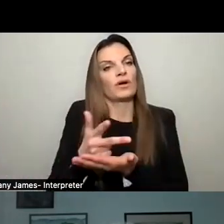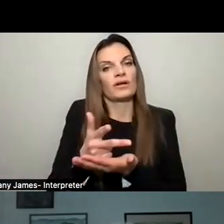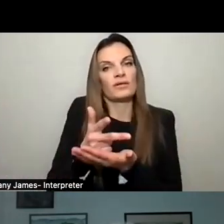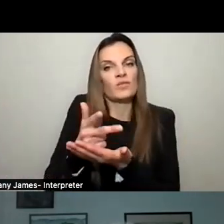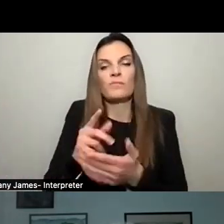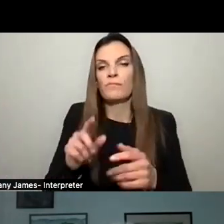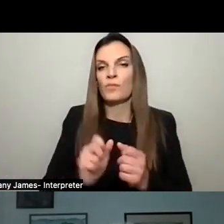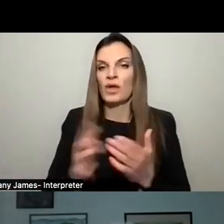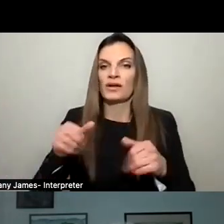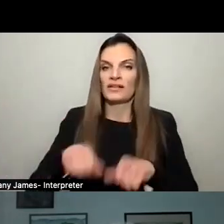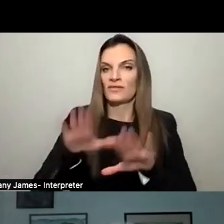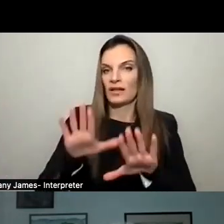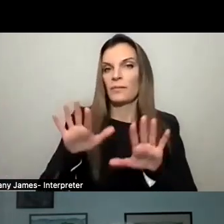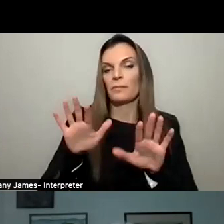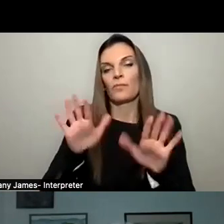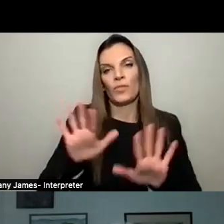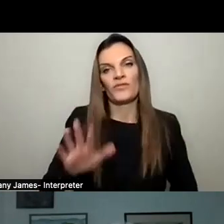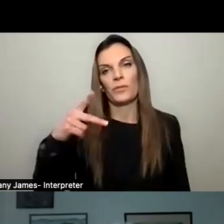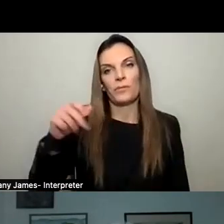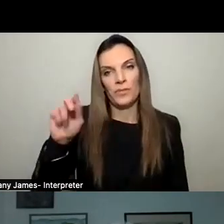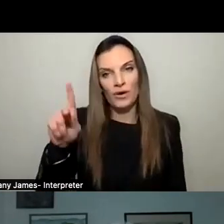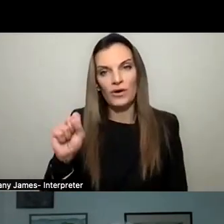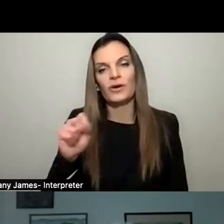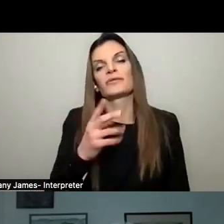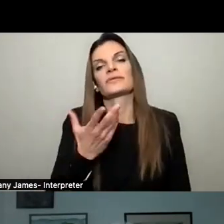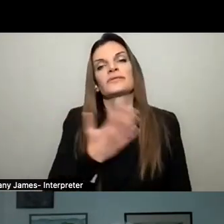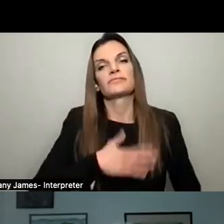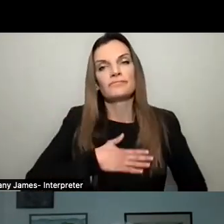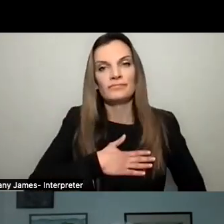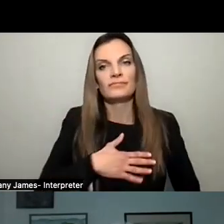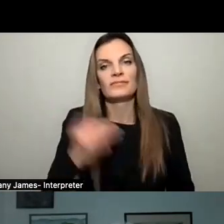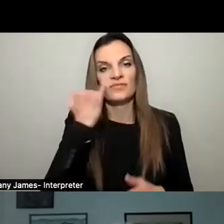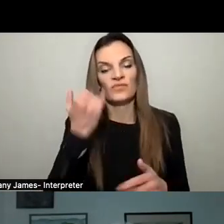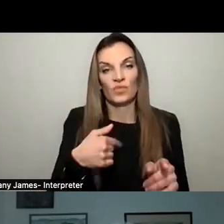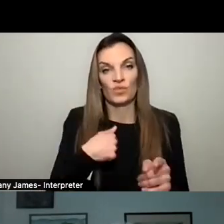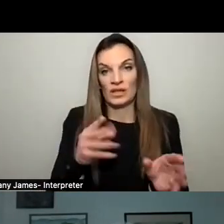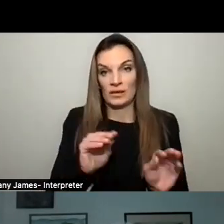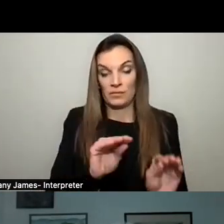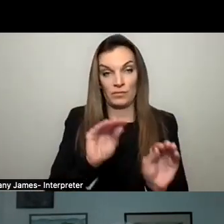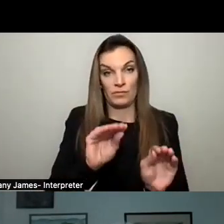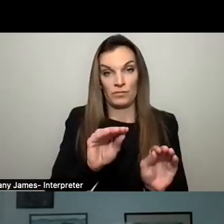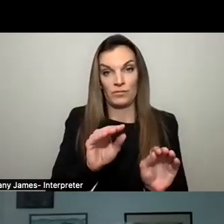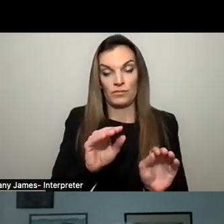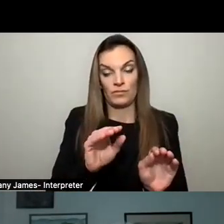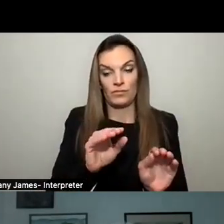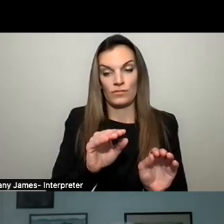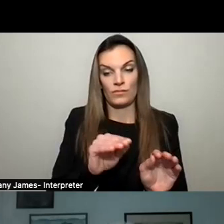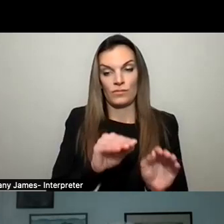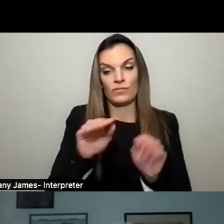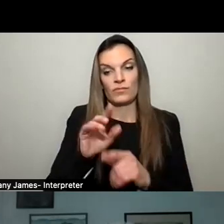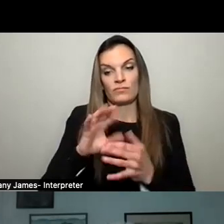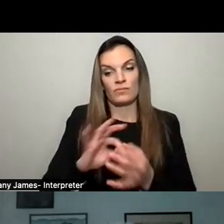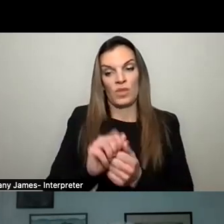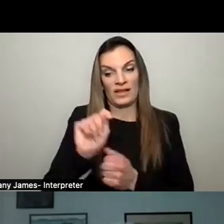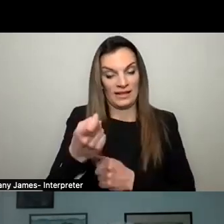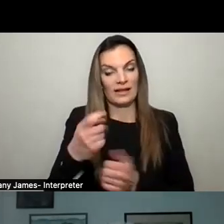sacrificing the wonderful parks and the core of our community. Additionally, if we move that piece of property onto the tax roll, it'll help our